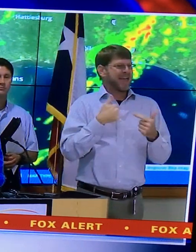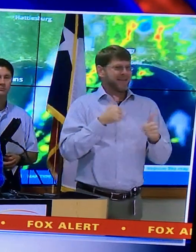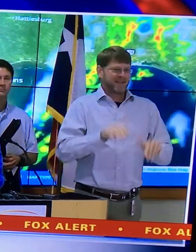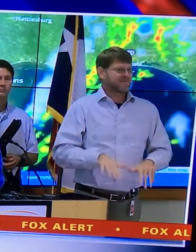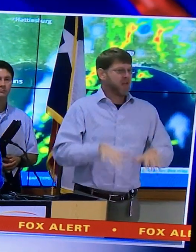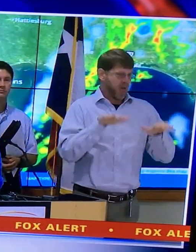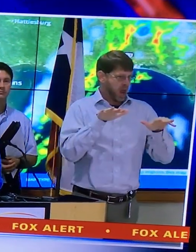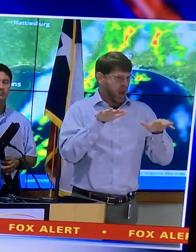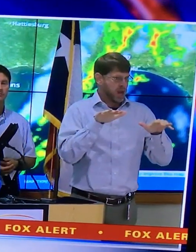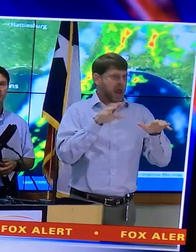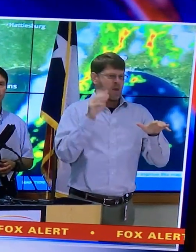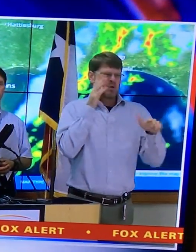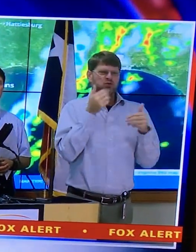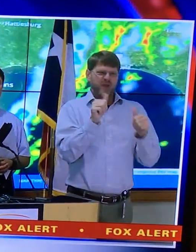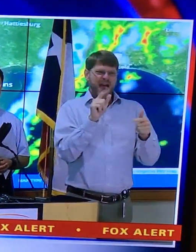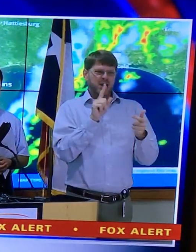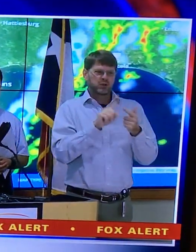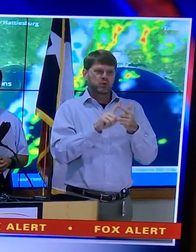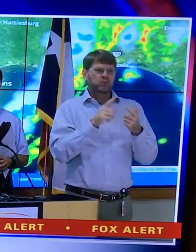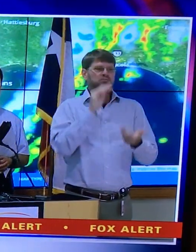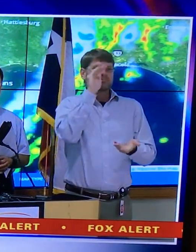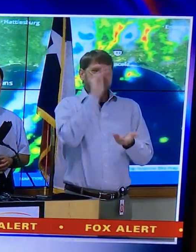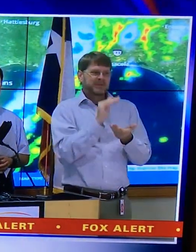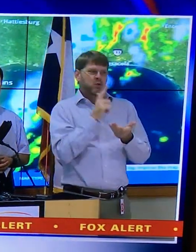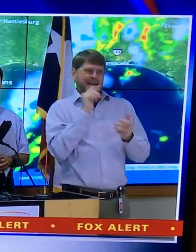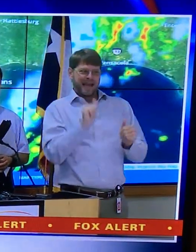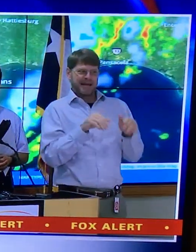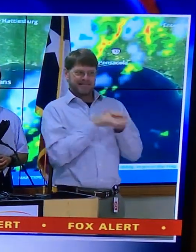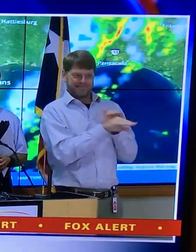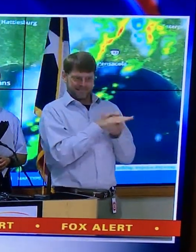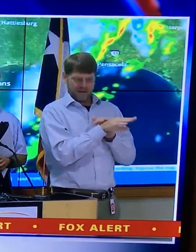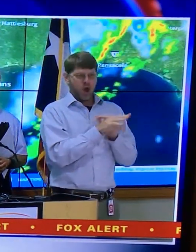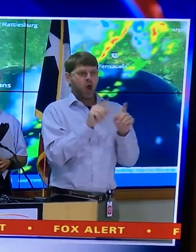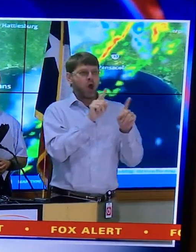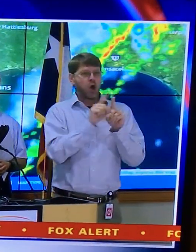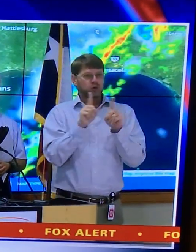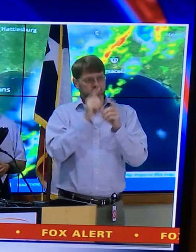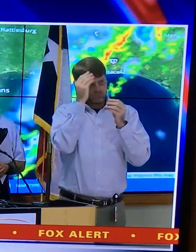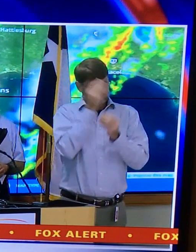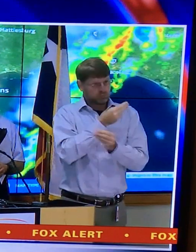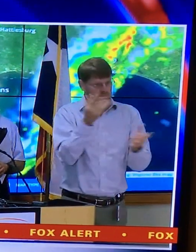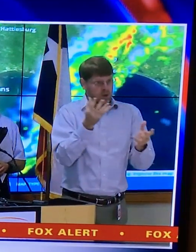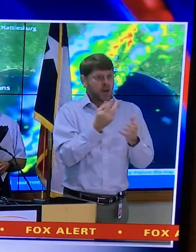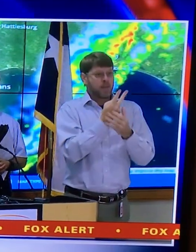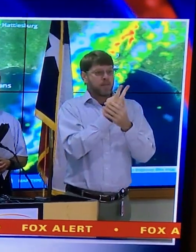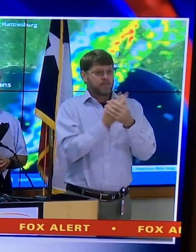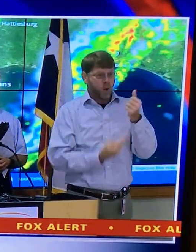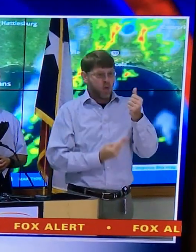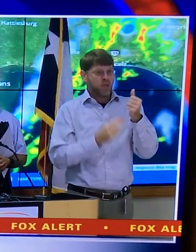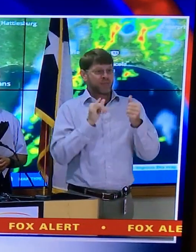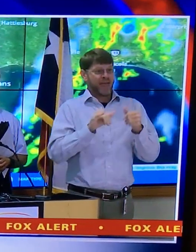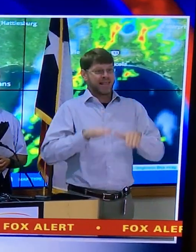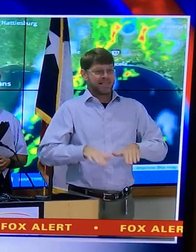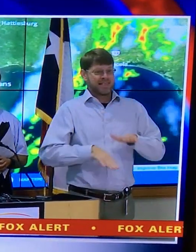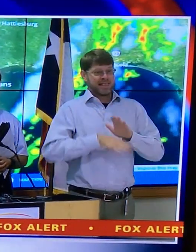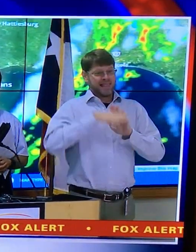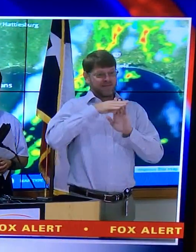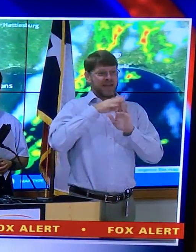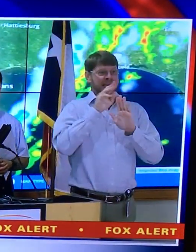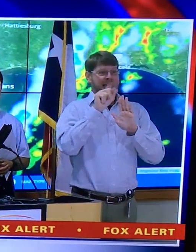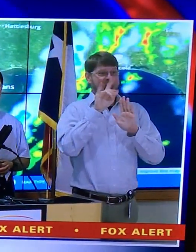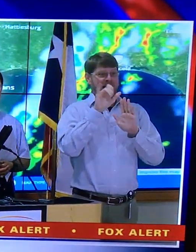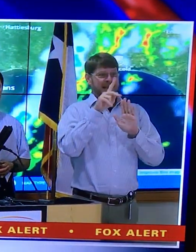have any flooding, and they're going to try to trim that back. I want to also be clear that both of the levels of